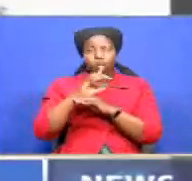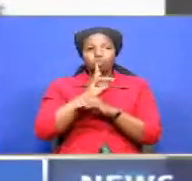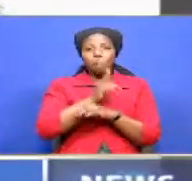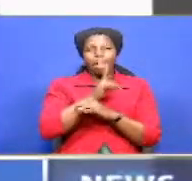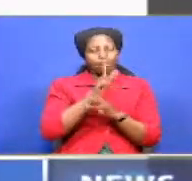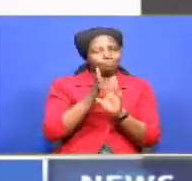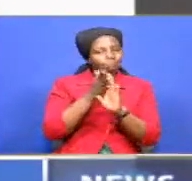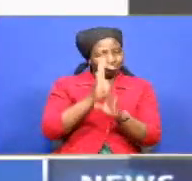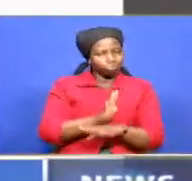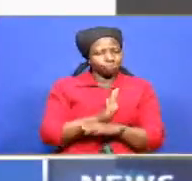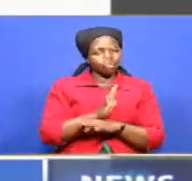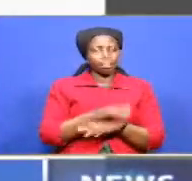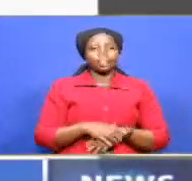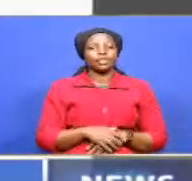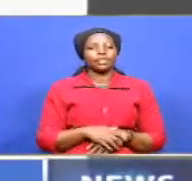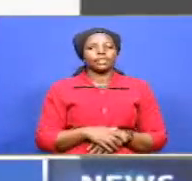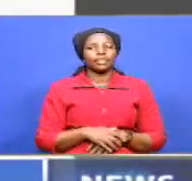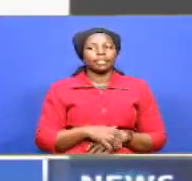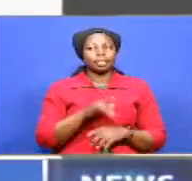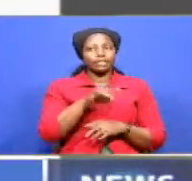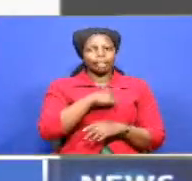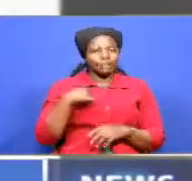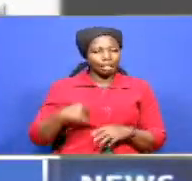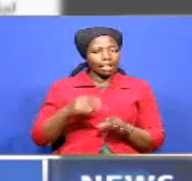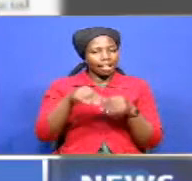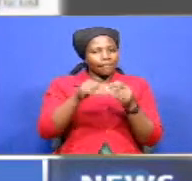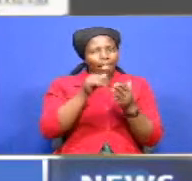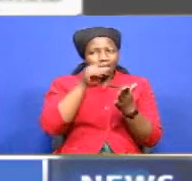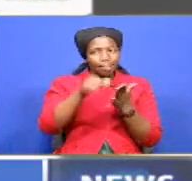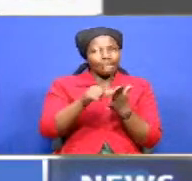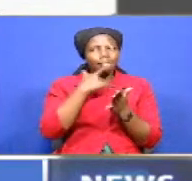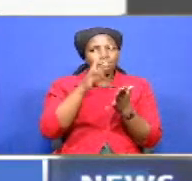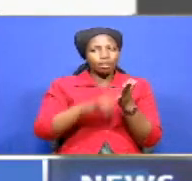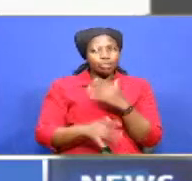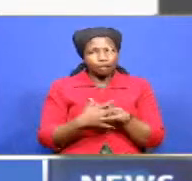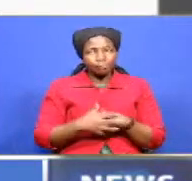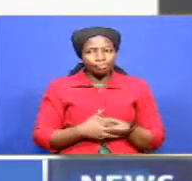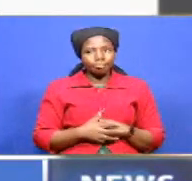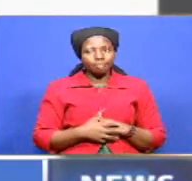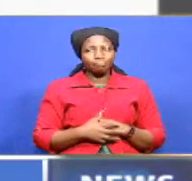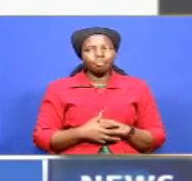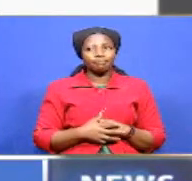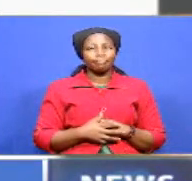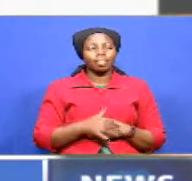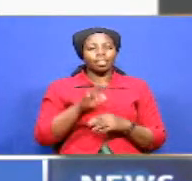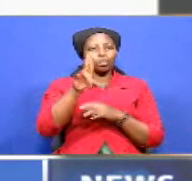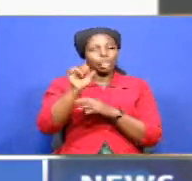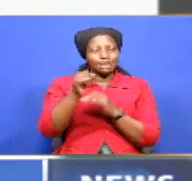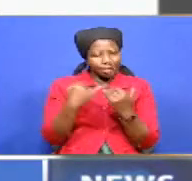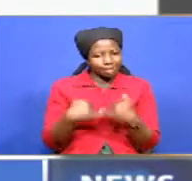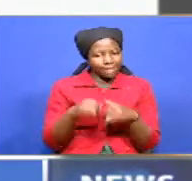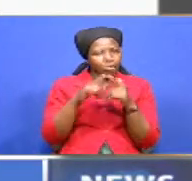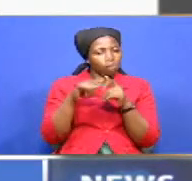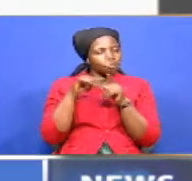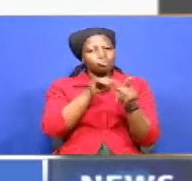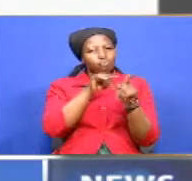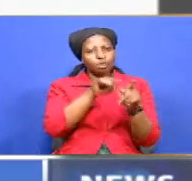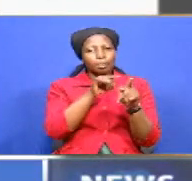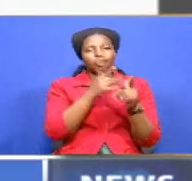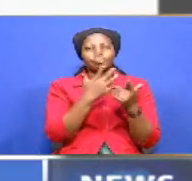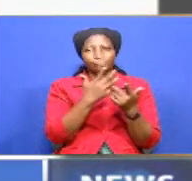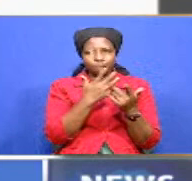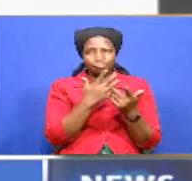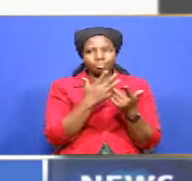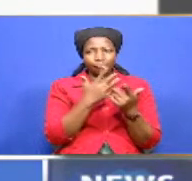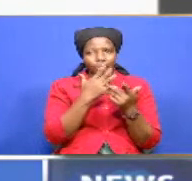China has dismissed Trump's letter threatening to permanently freeze funding to WHO saying the US was trying to shift the blame for Washington's own